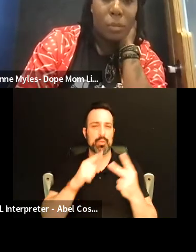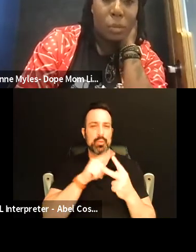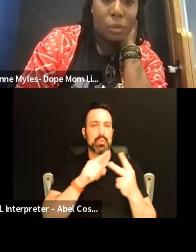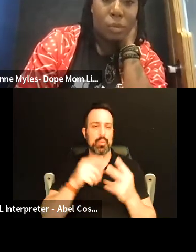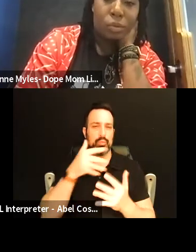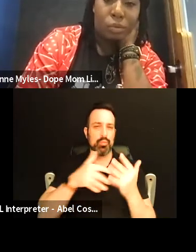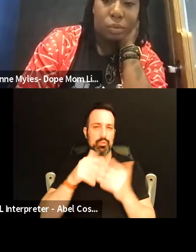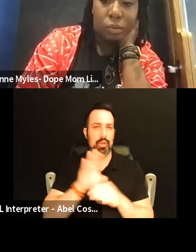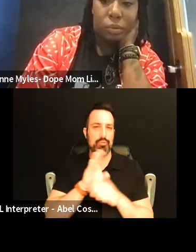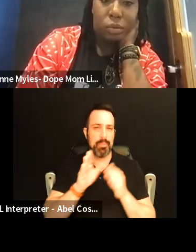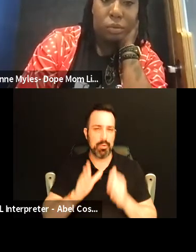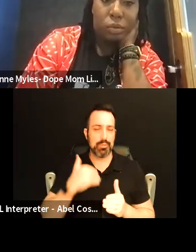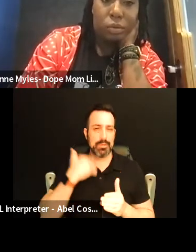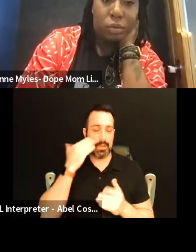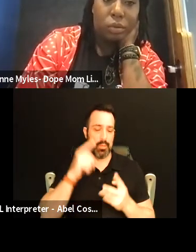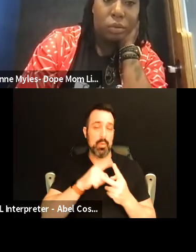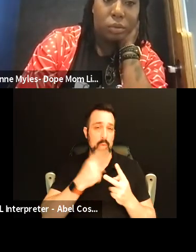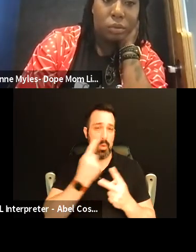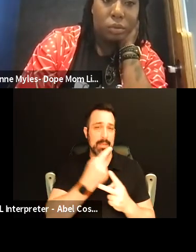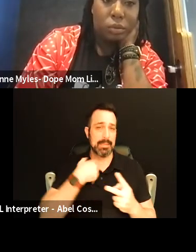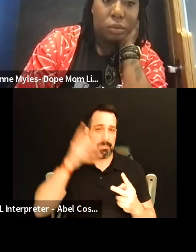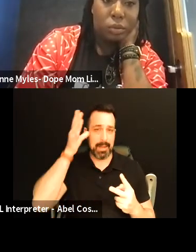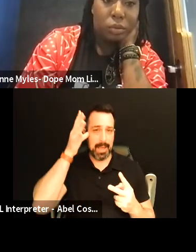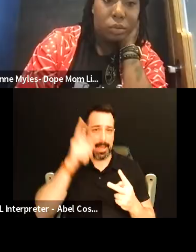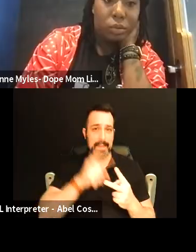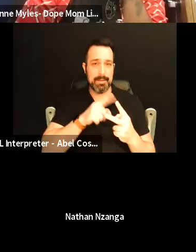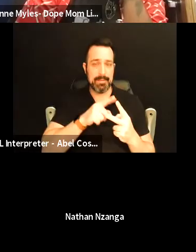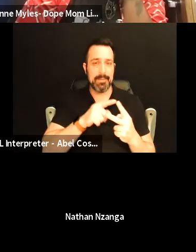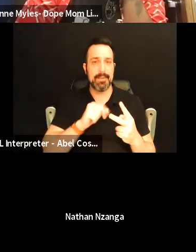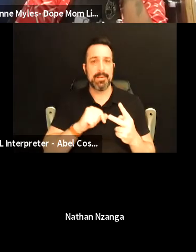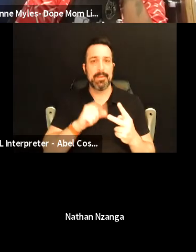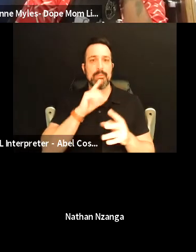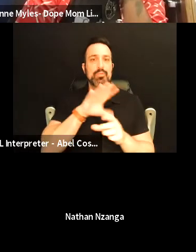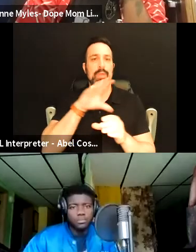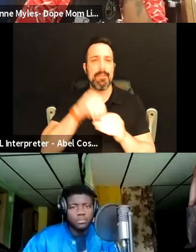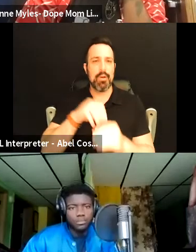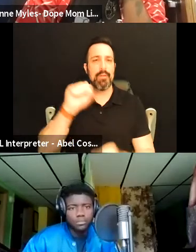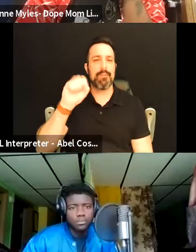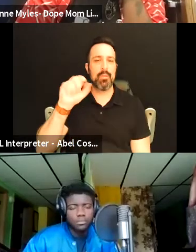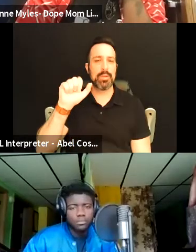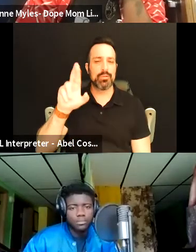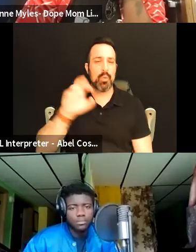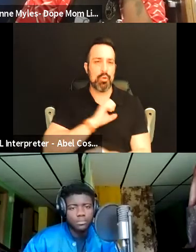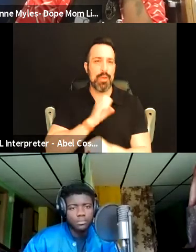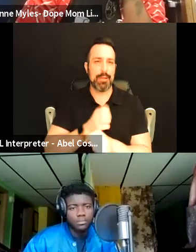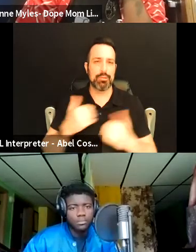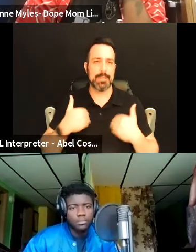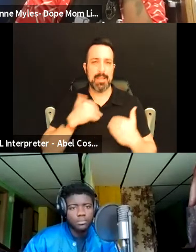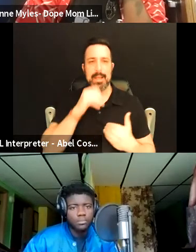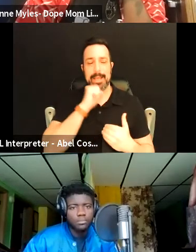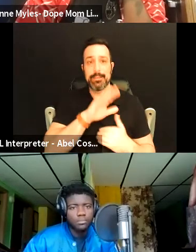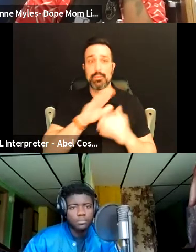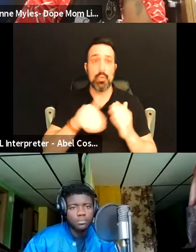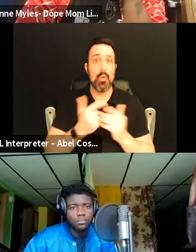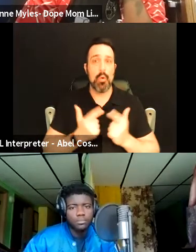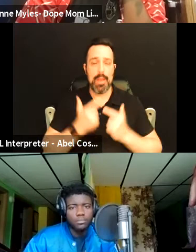I knew and one is my dad who um got very involved in solar energy at a young age and spent his whole life